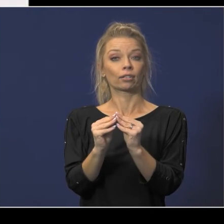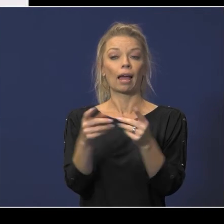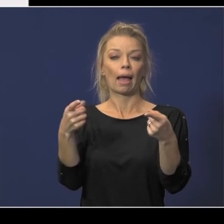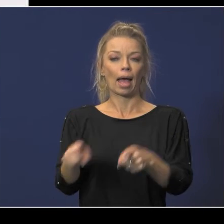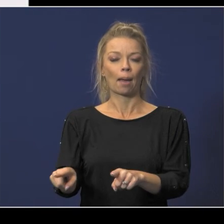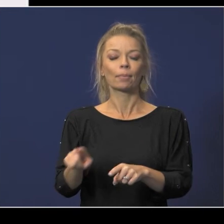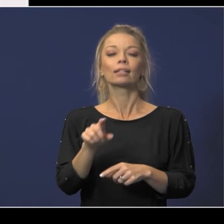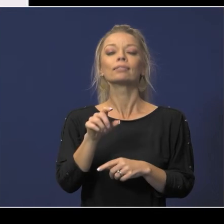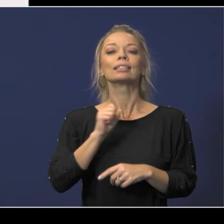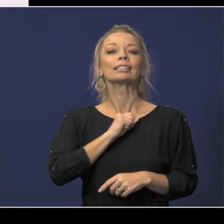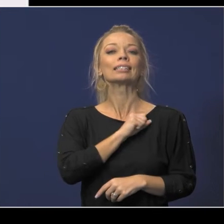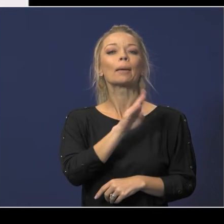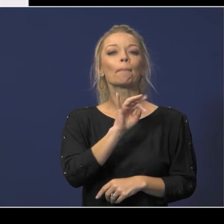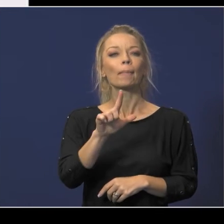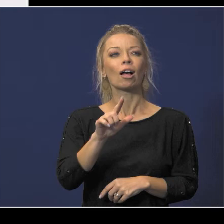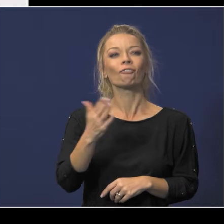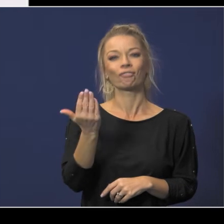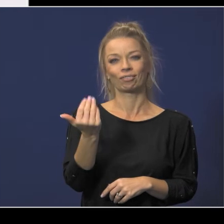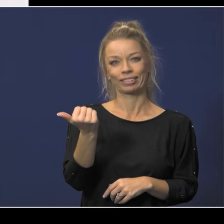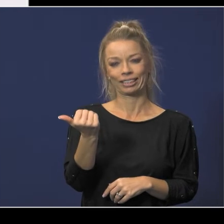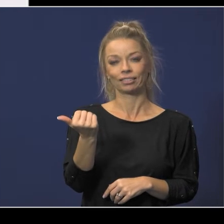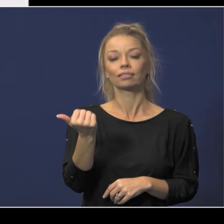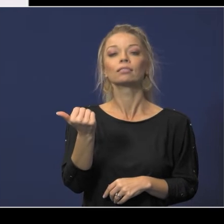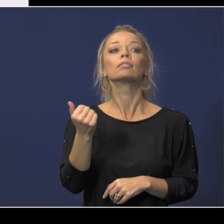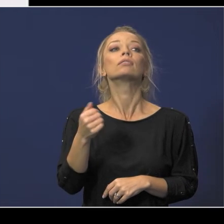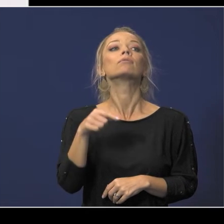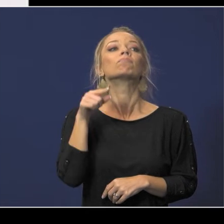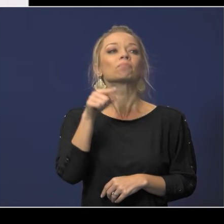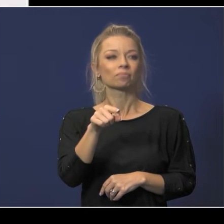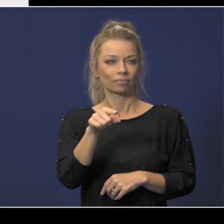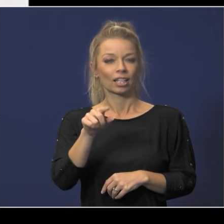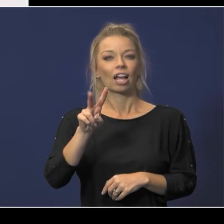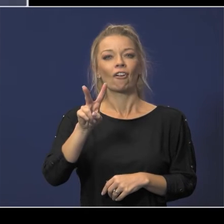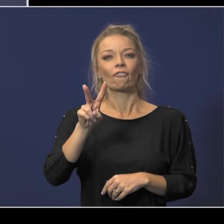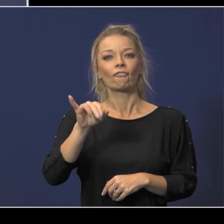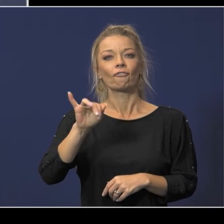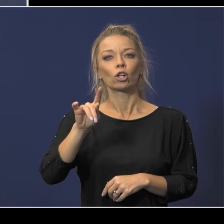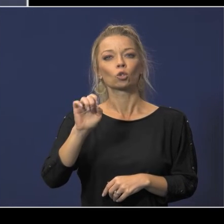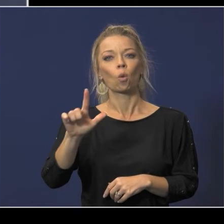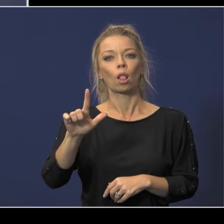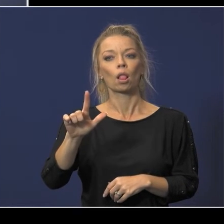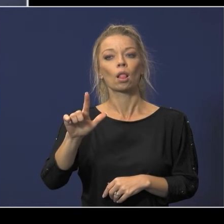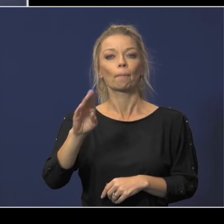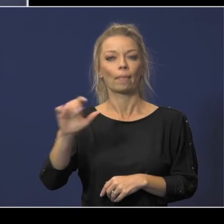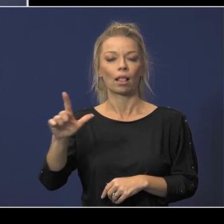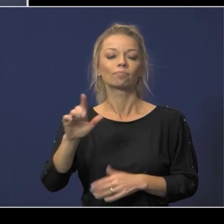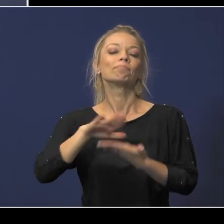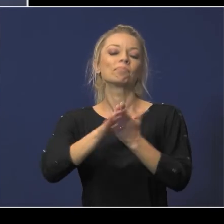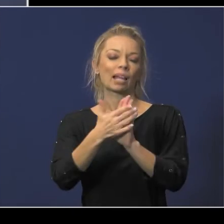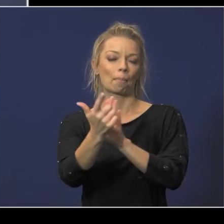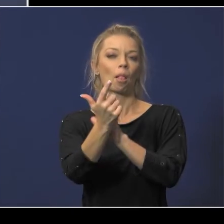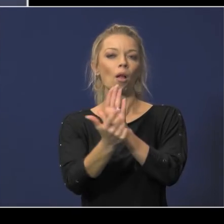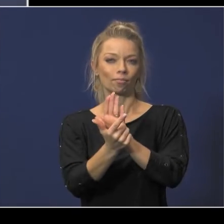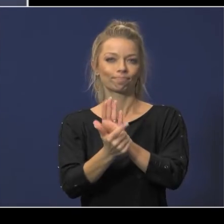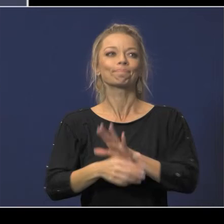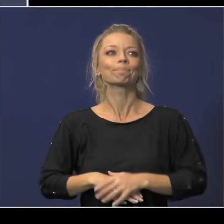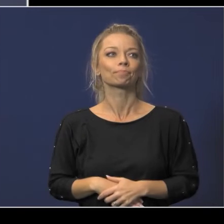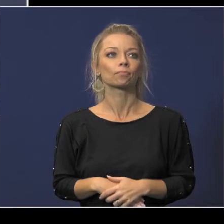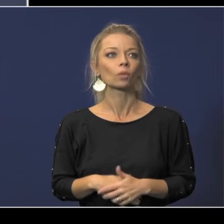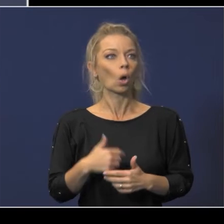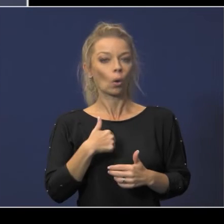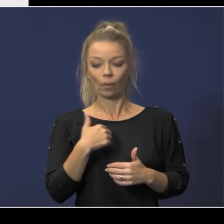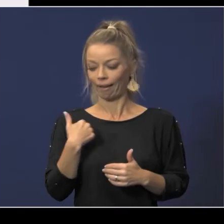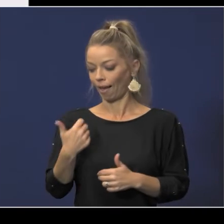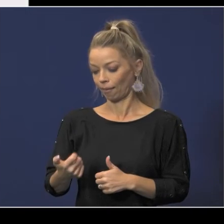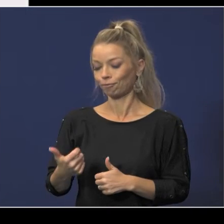15 a virtual bill was actually adopted actually became law oh hold on i asked for the